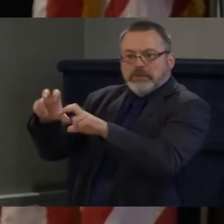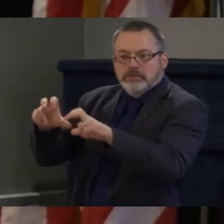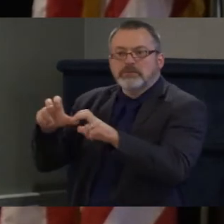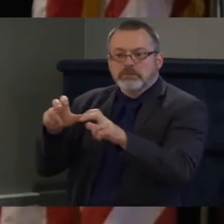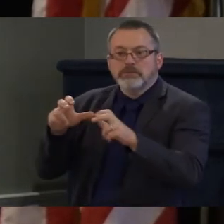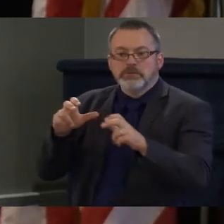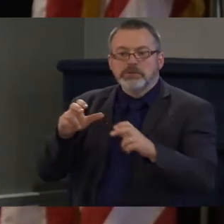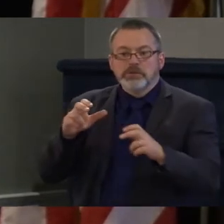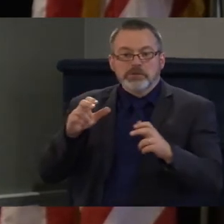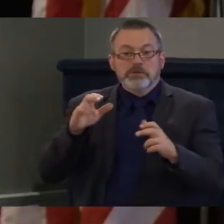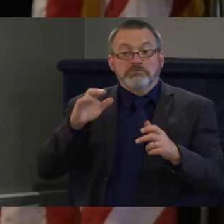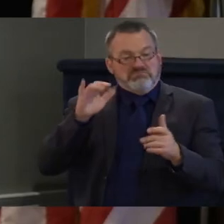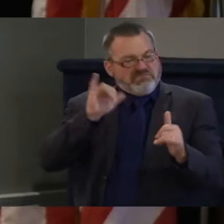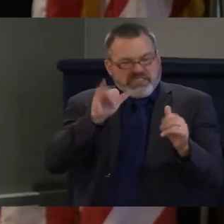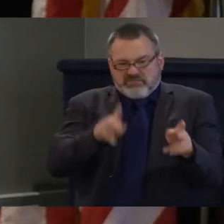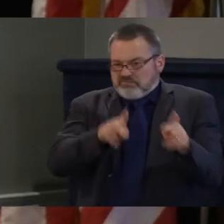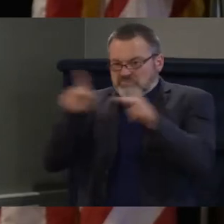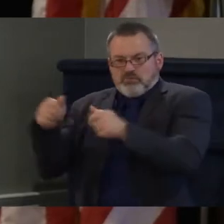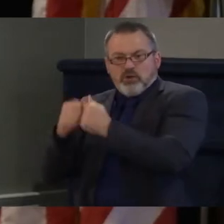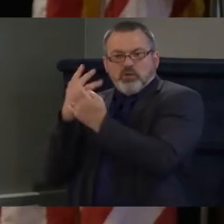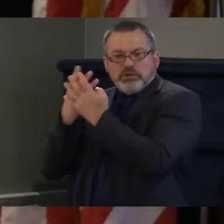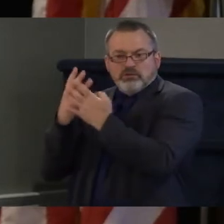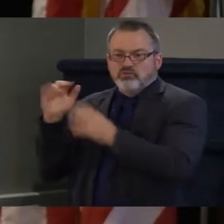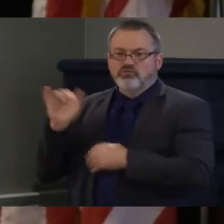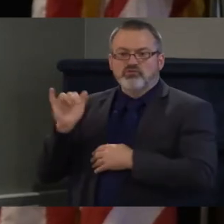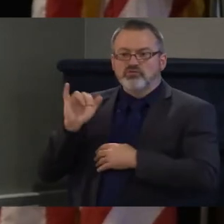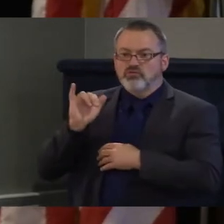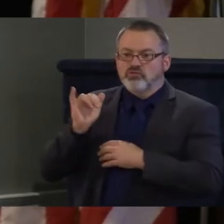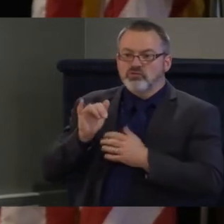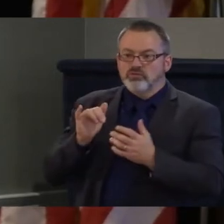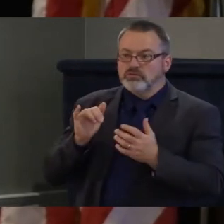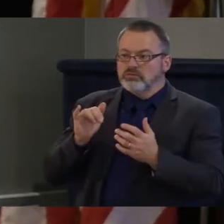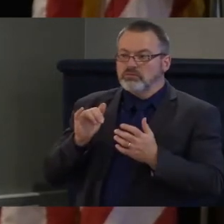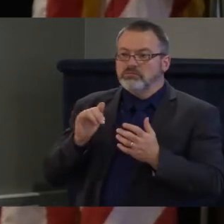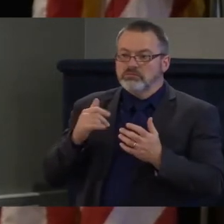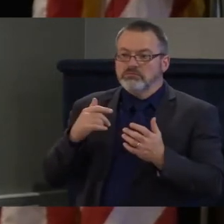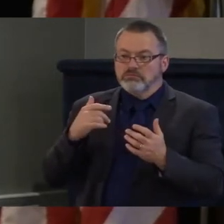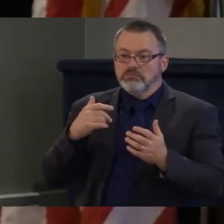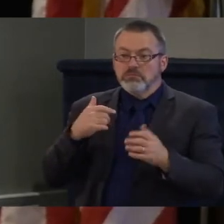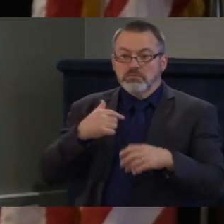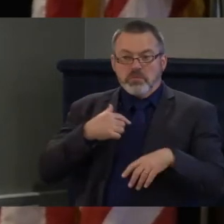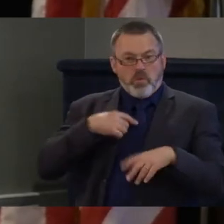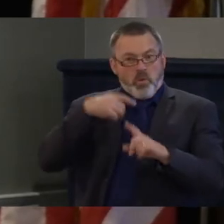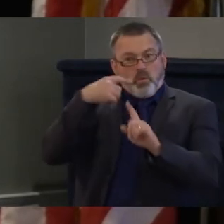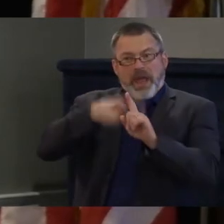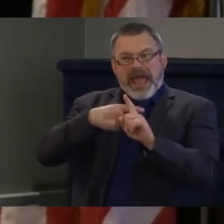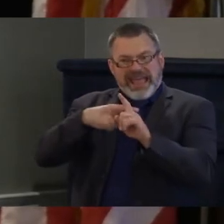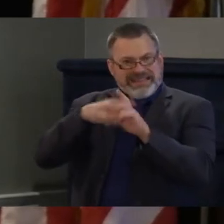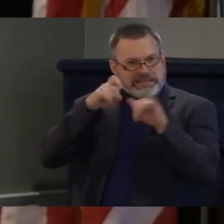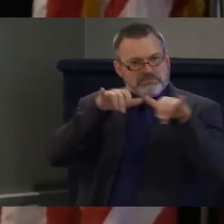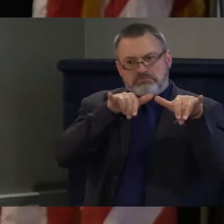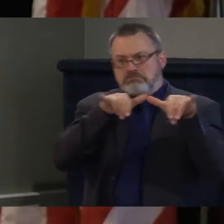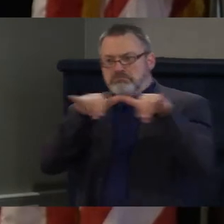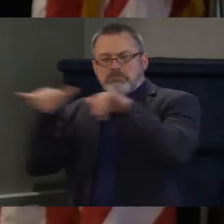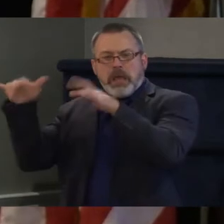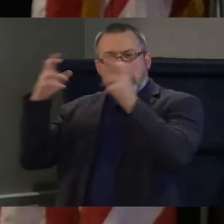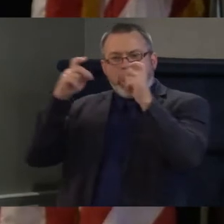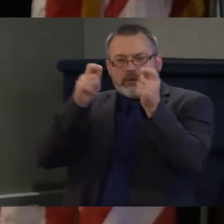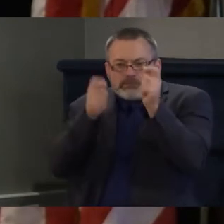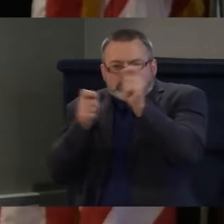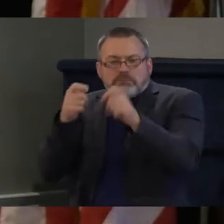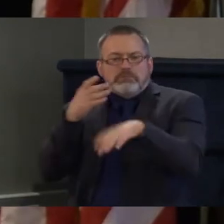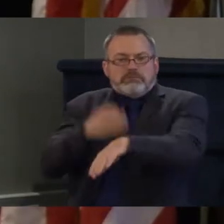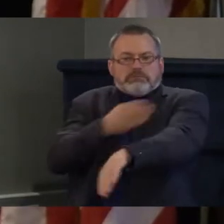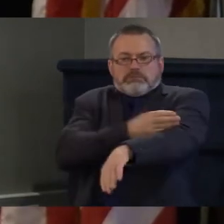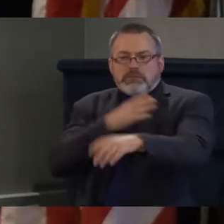or previously addicted. So, we actually keep our rents lower so that we can provide a service. And so, I would love to